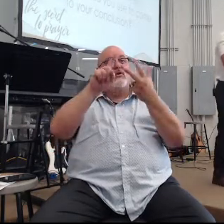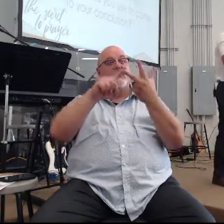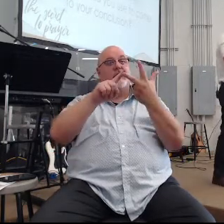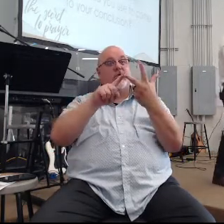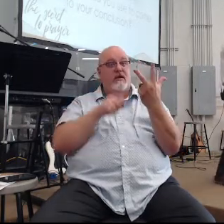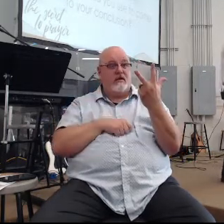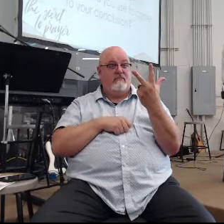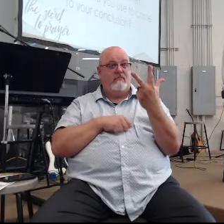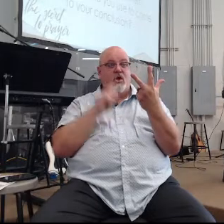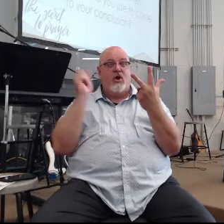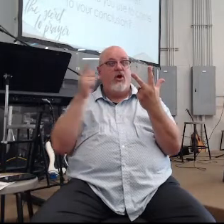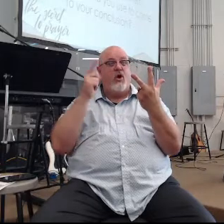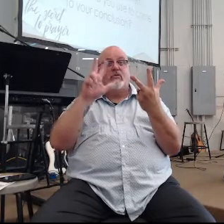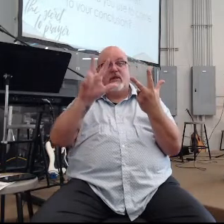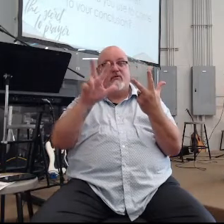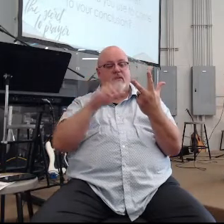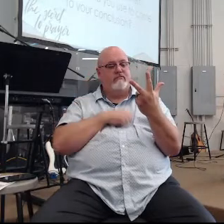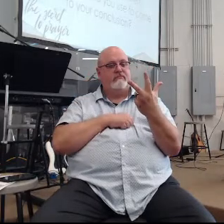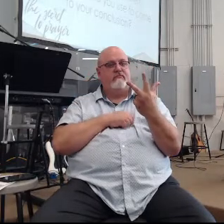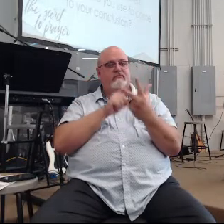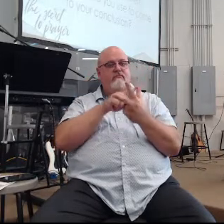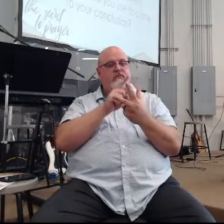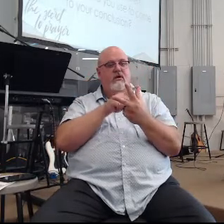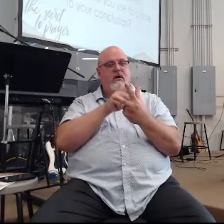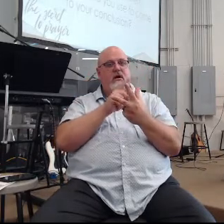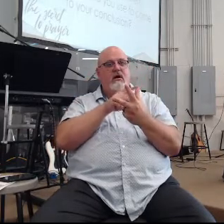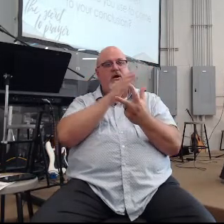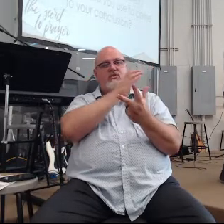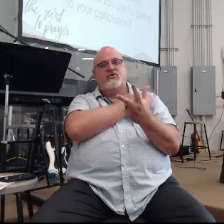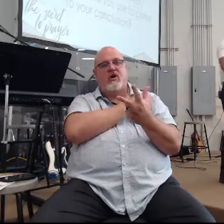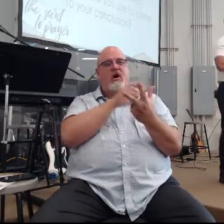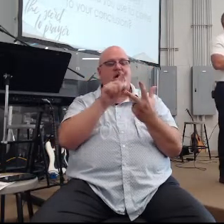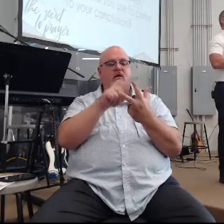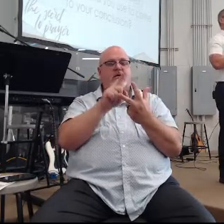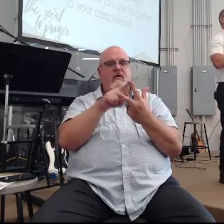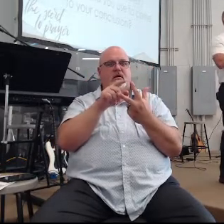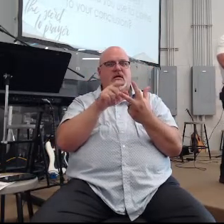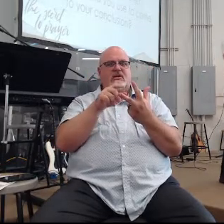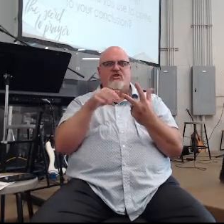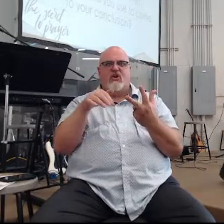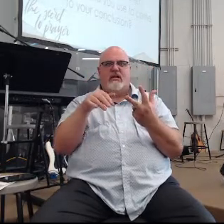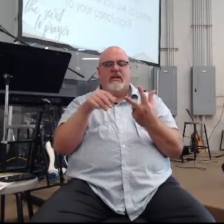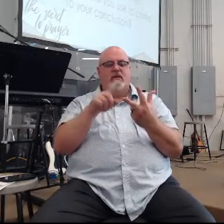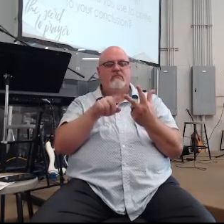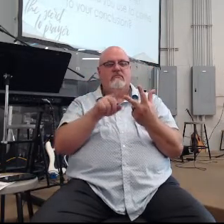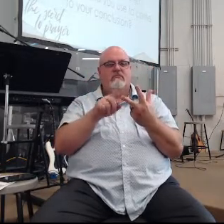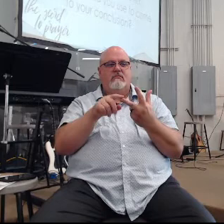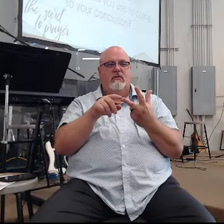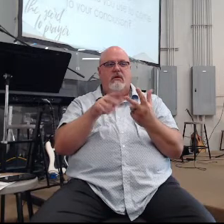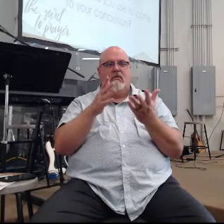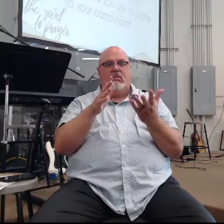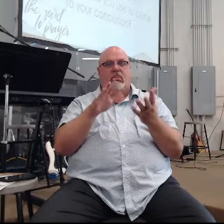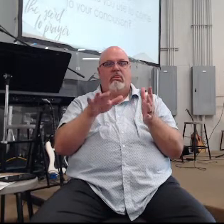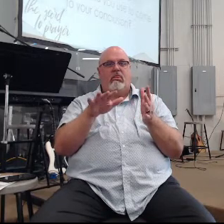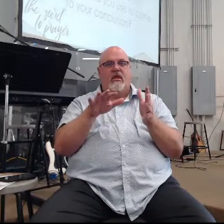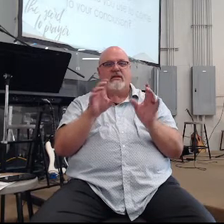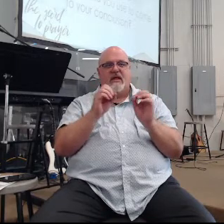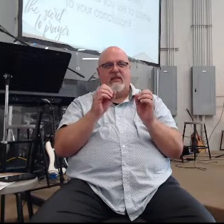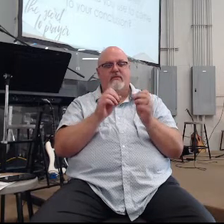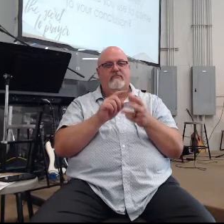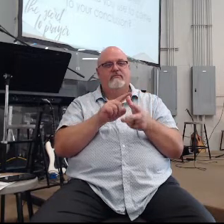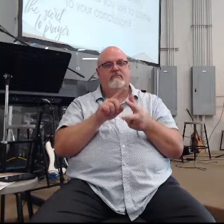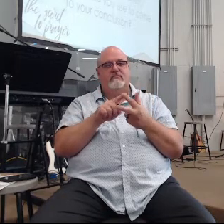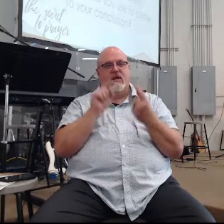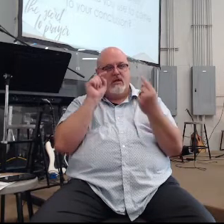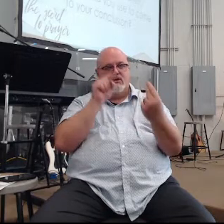know there's probably others these are the three I'm giving you strong, struggling or stagnant guys this is a safe place one of the things we